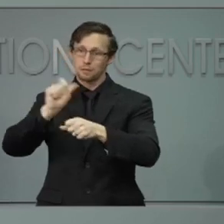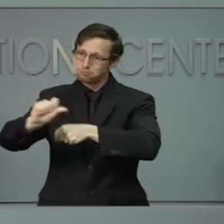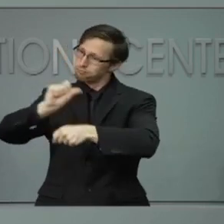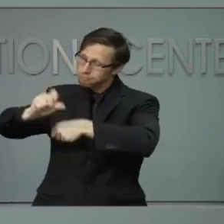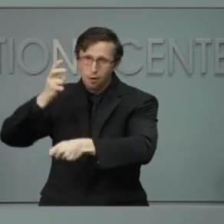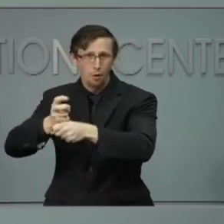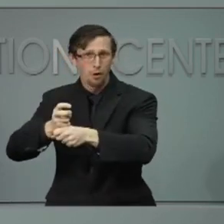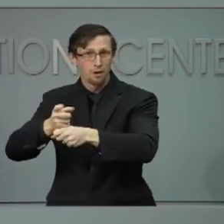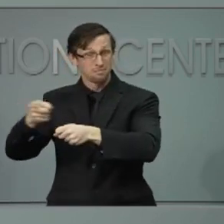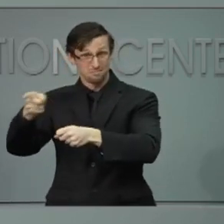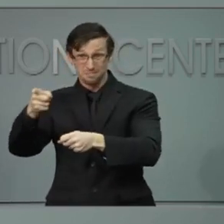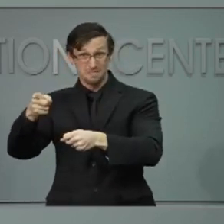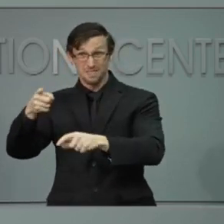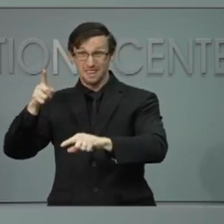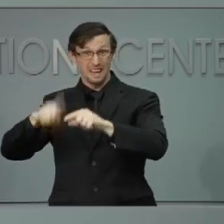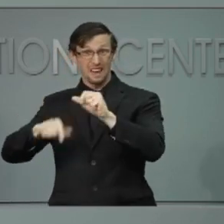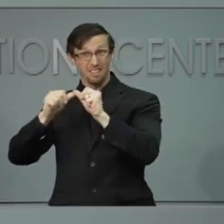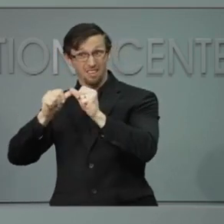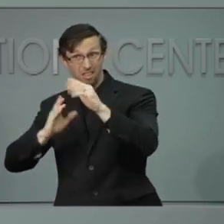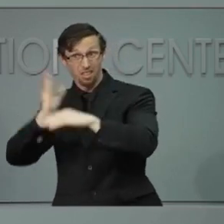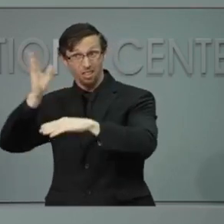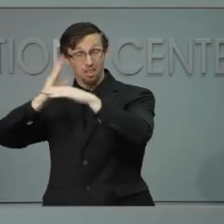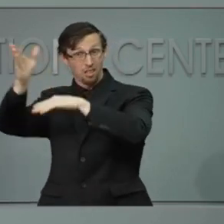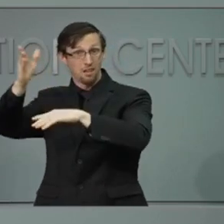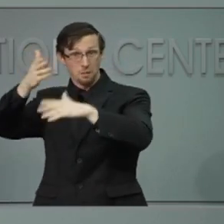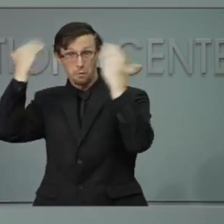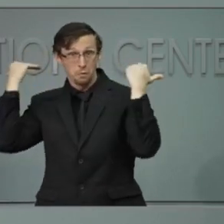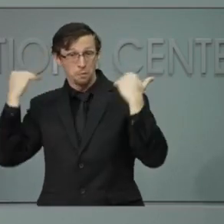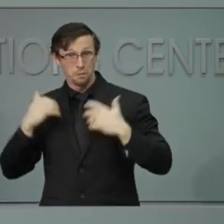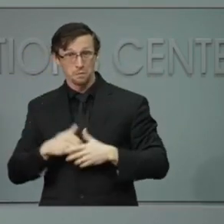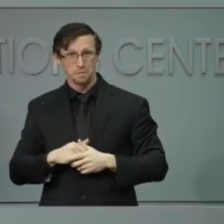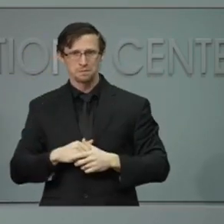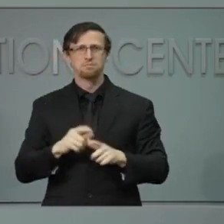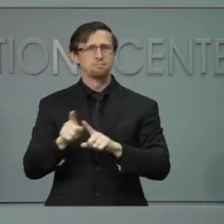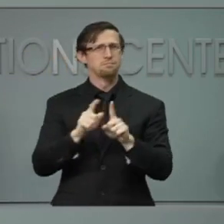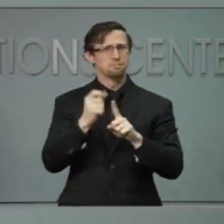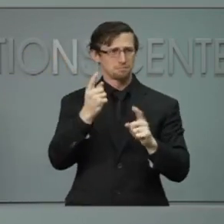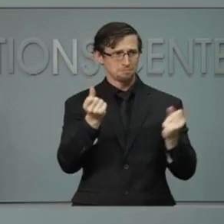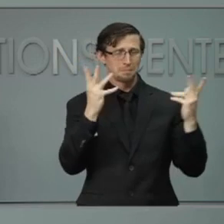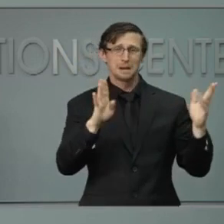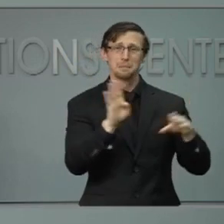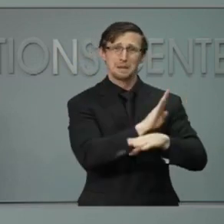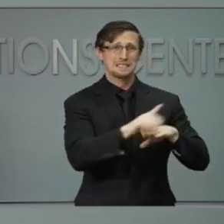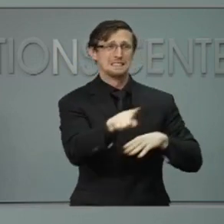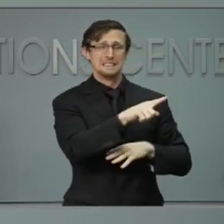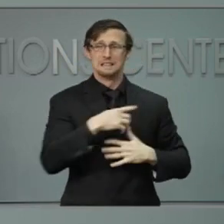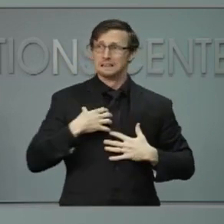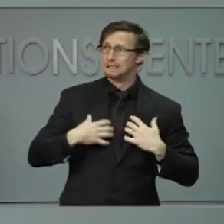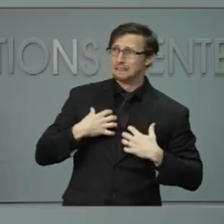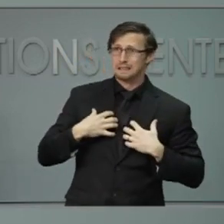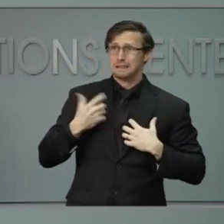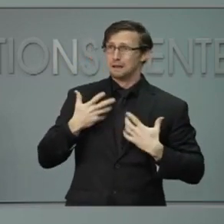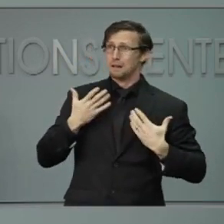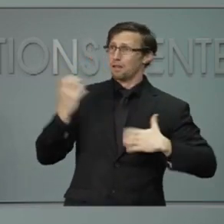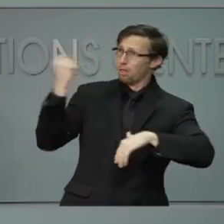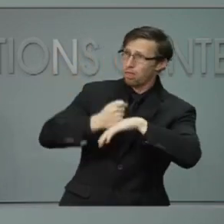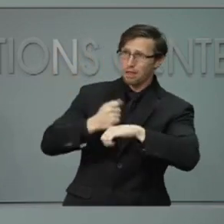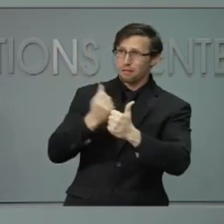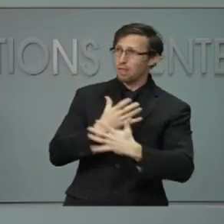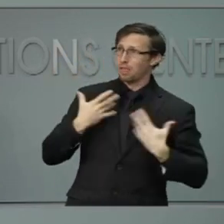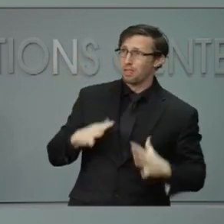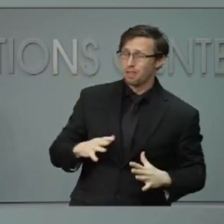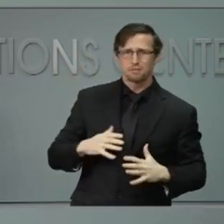is limited. Many business owners have expressed to me their fear of another shutdown. I don't want that either.